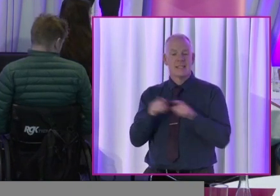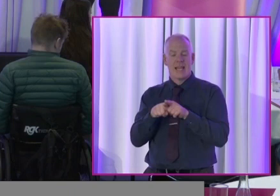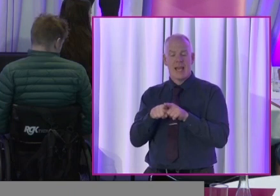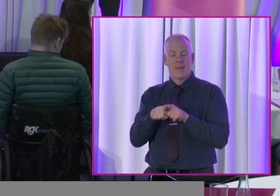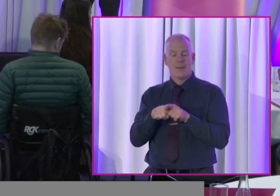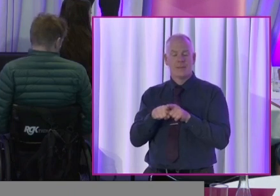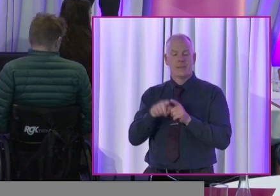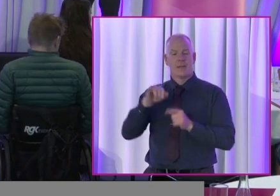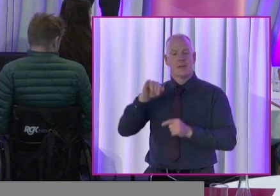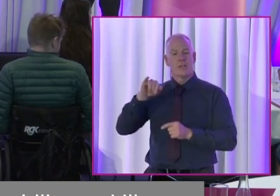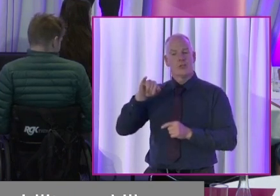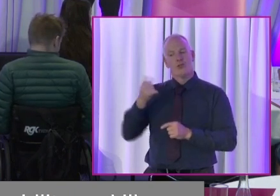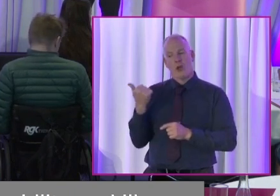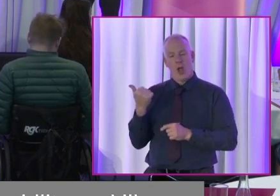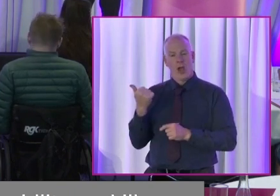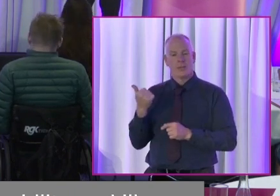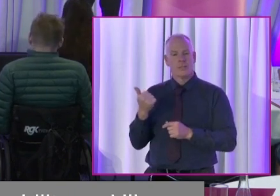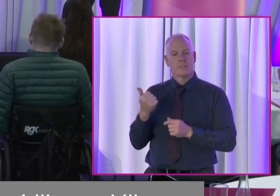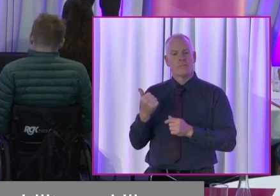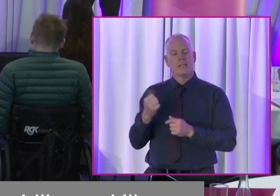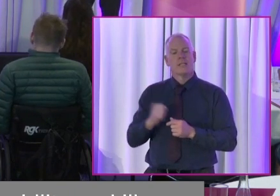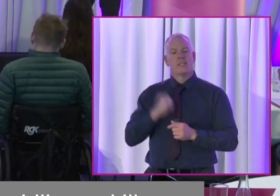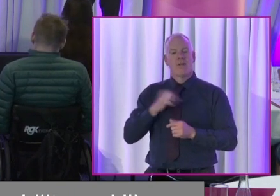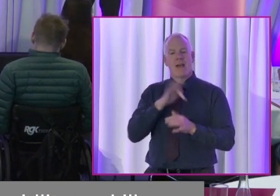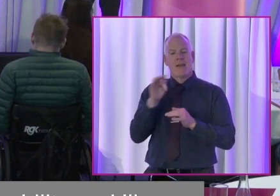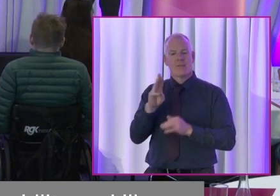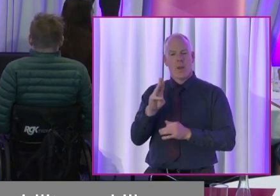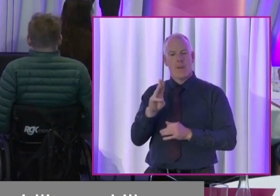polio survivor. Good man Mick. Yeah.